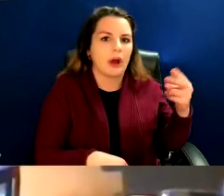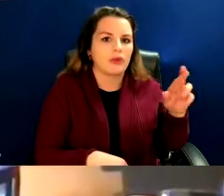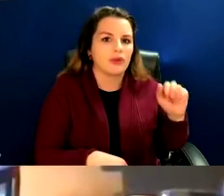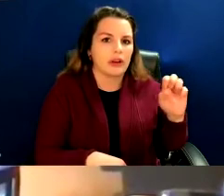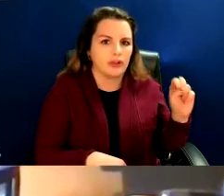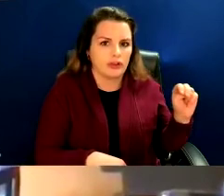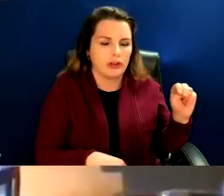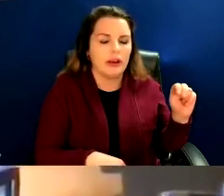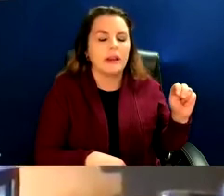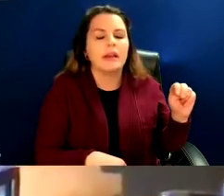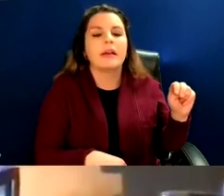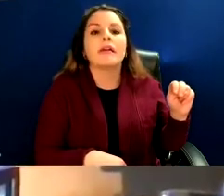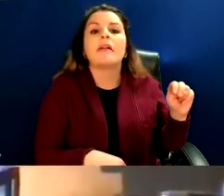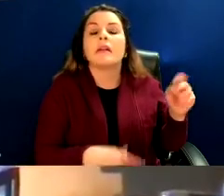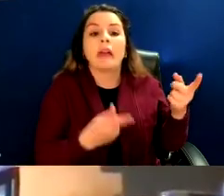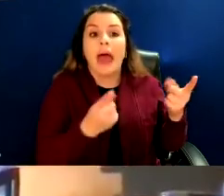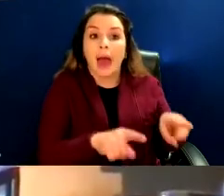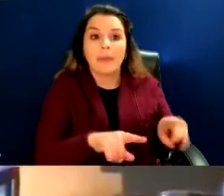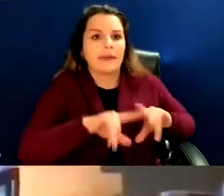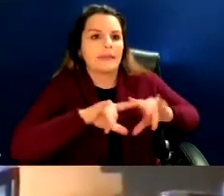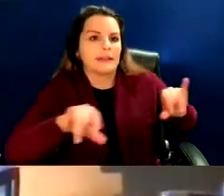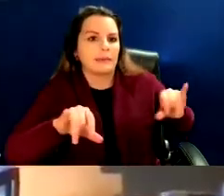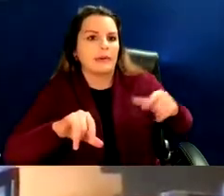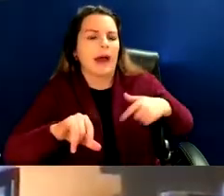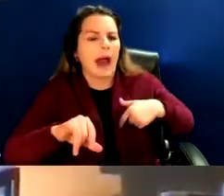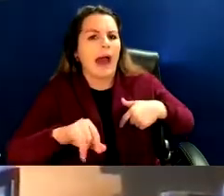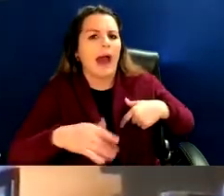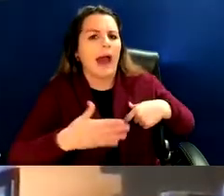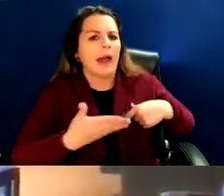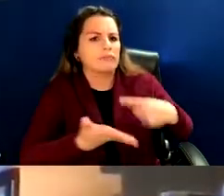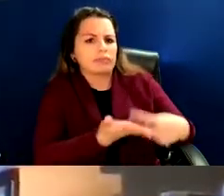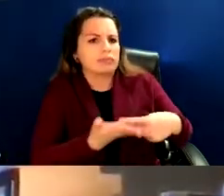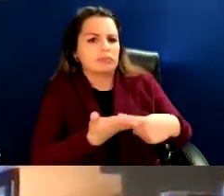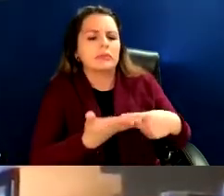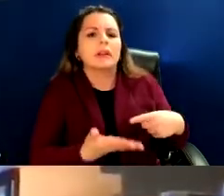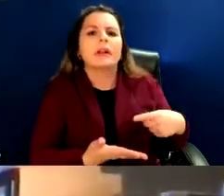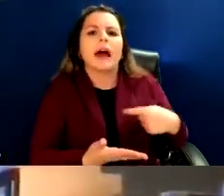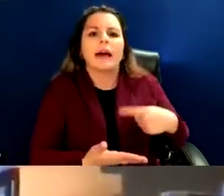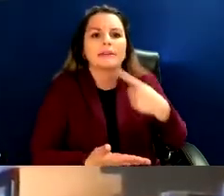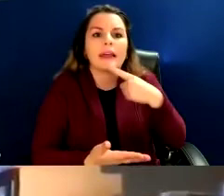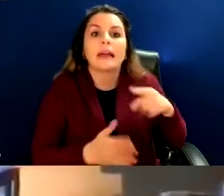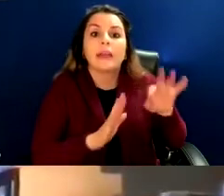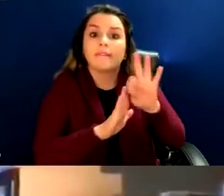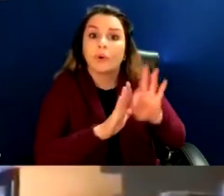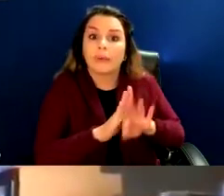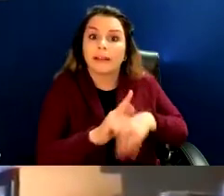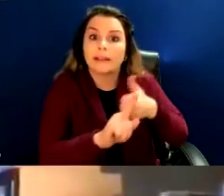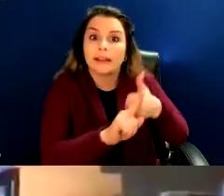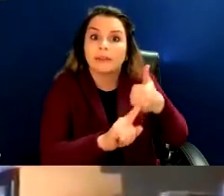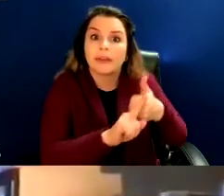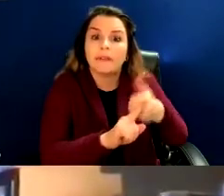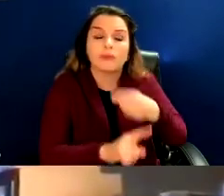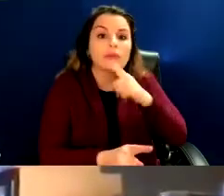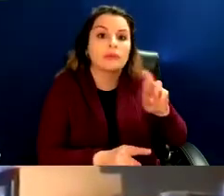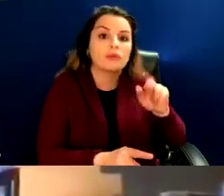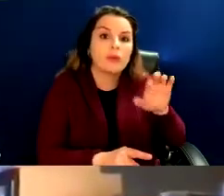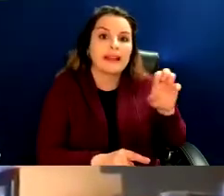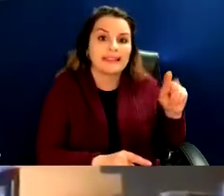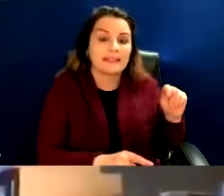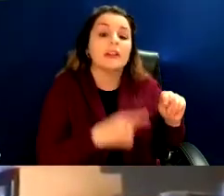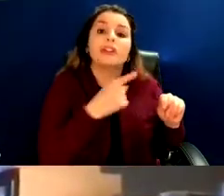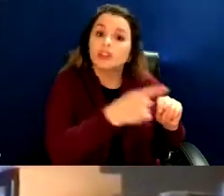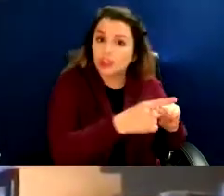argue for racist, like that algorithms were racist and sexist, she was arguing that there was a hidden workforce of content